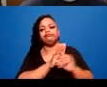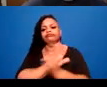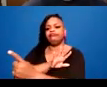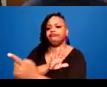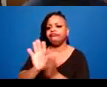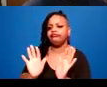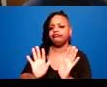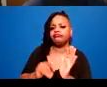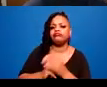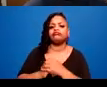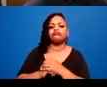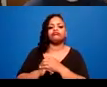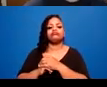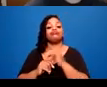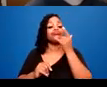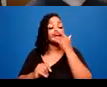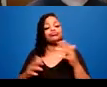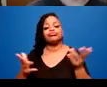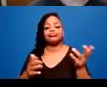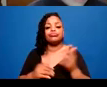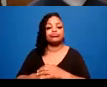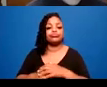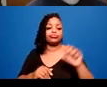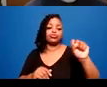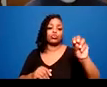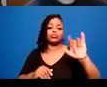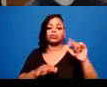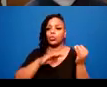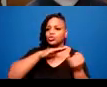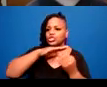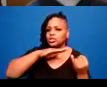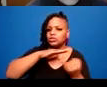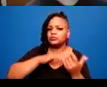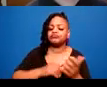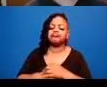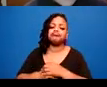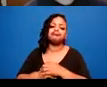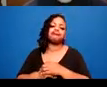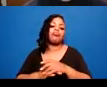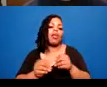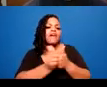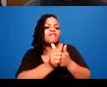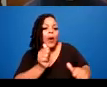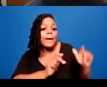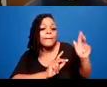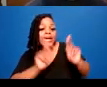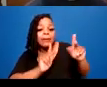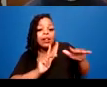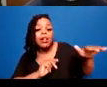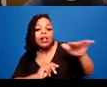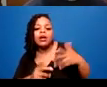avoidance of others, walking or running away from the situation or moving away from the situation, I should say.